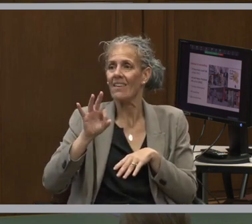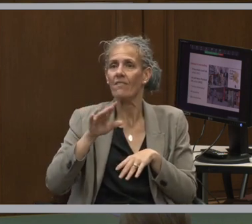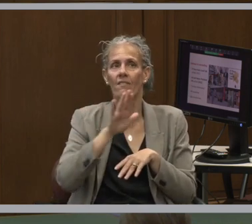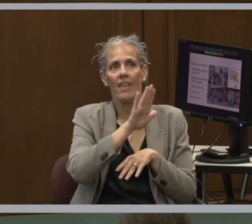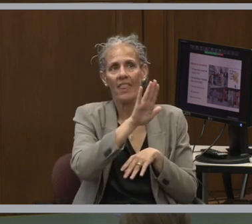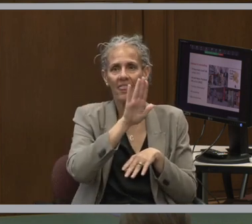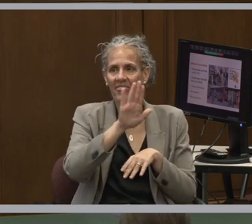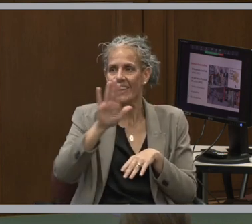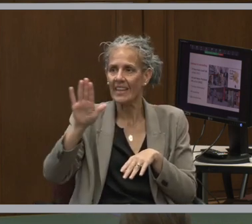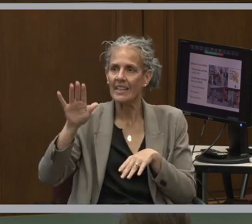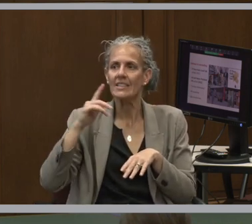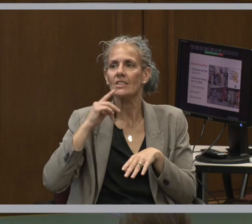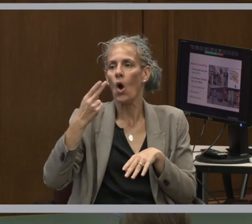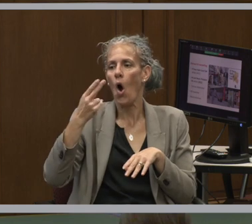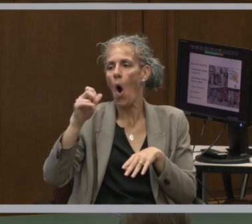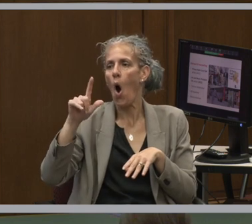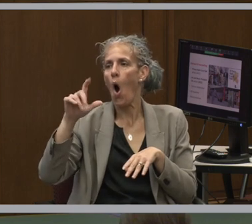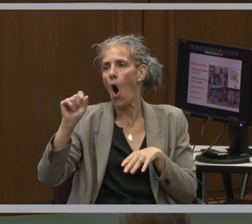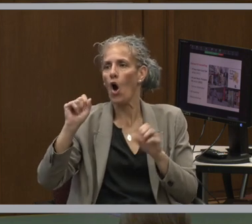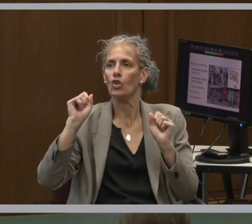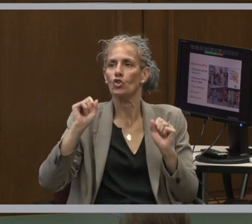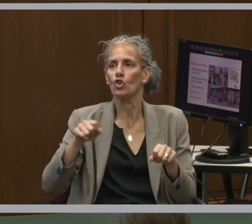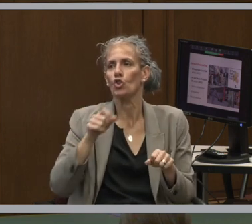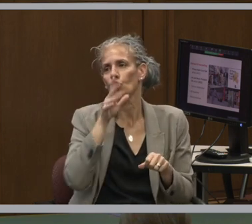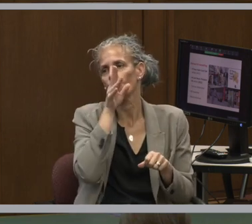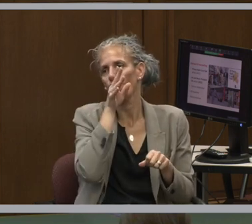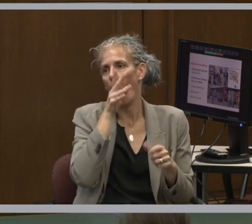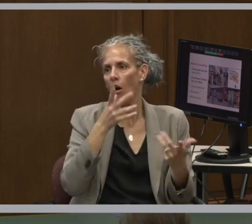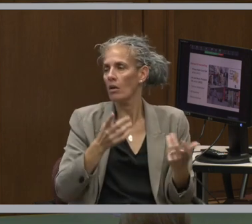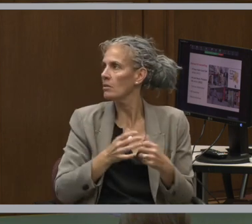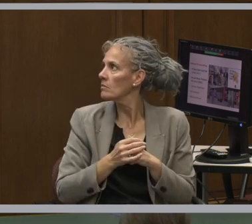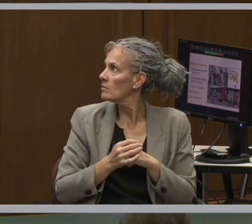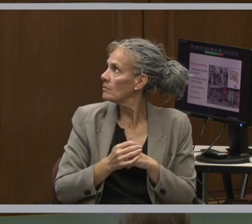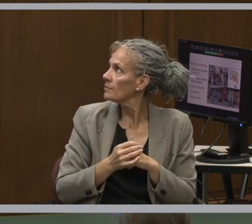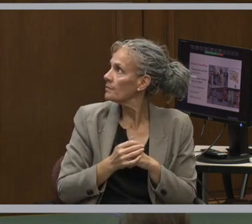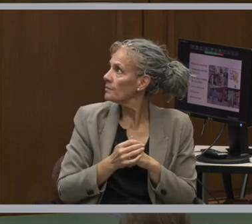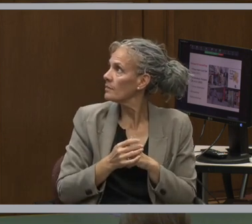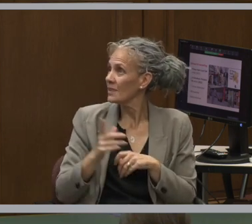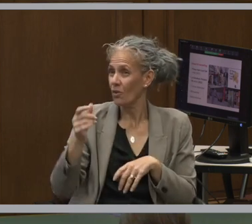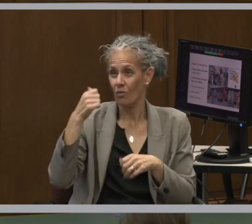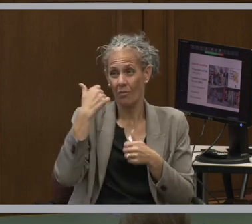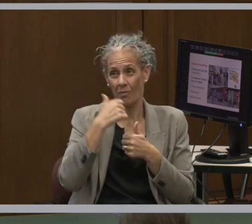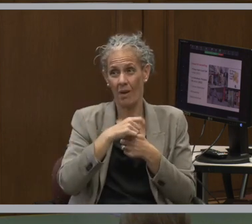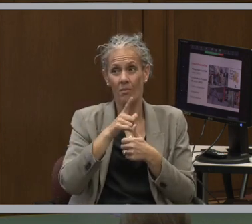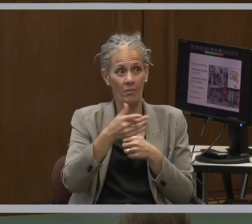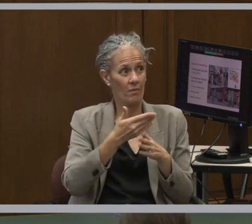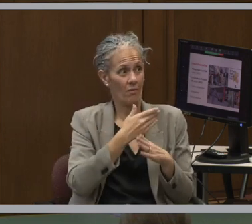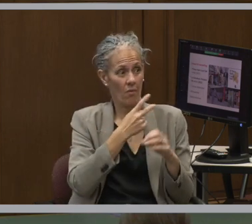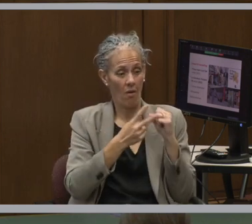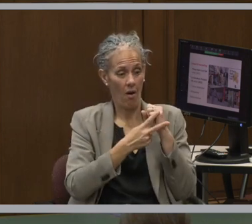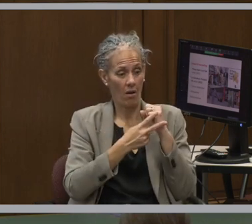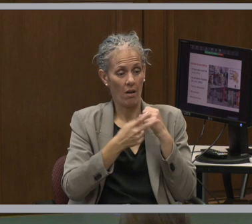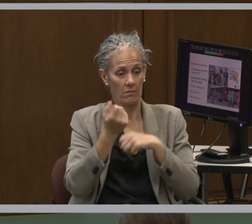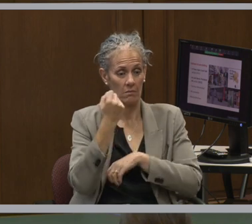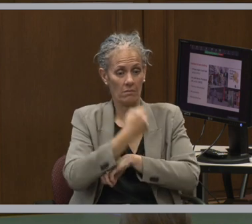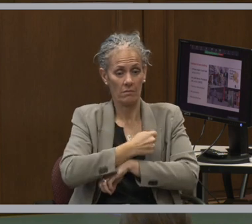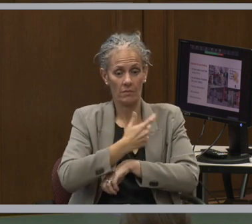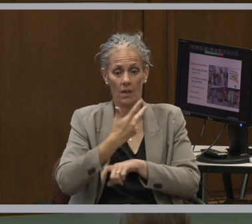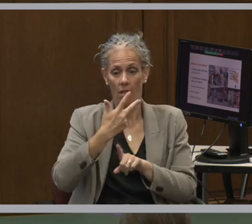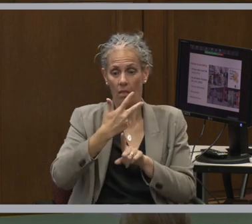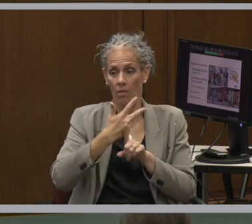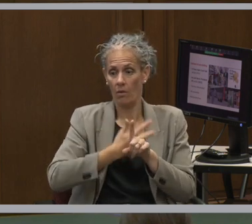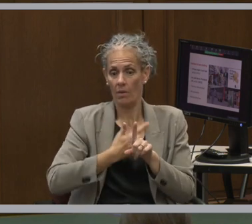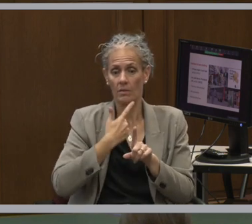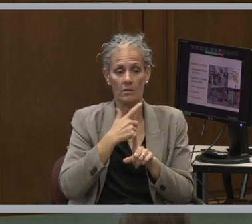Could Talk. And keep in mind that all of this happened with the archives being shut down for four months from April until August.